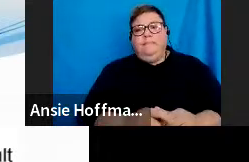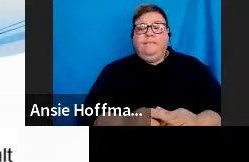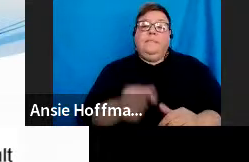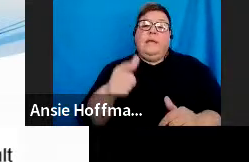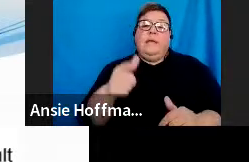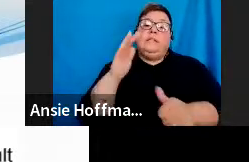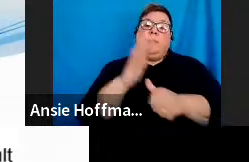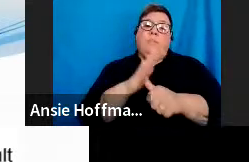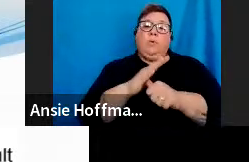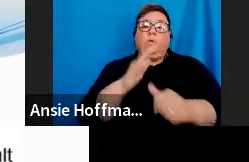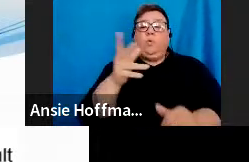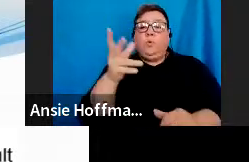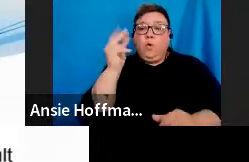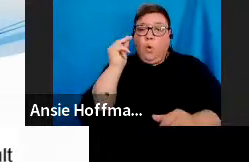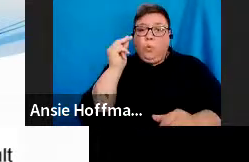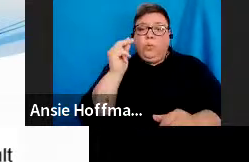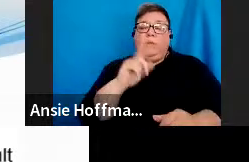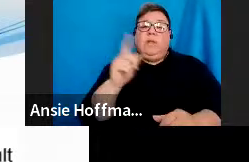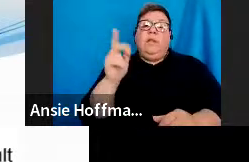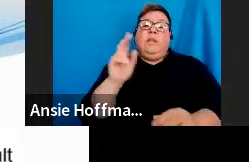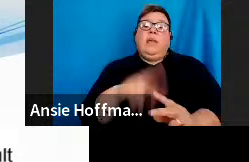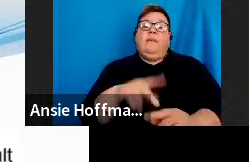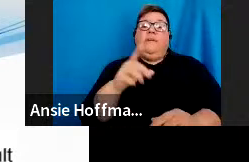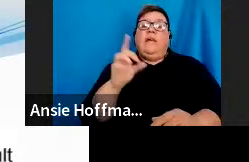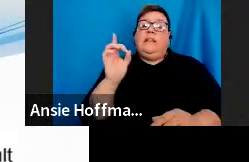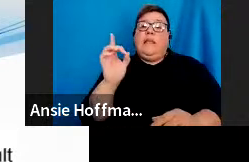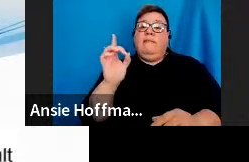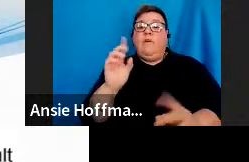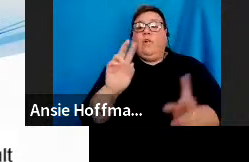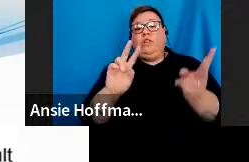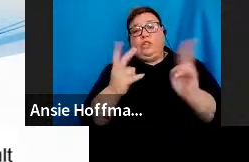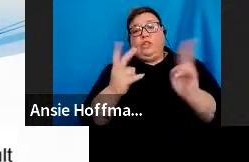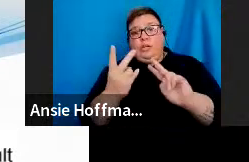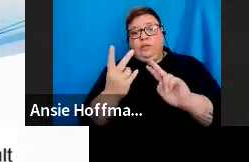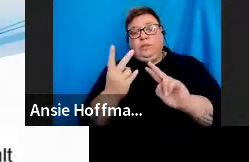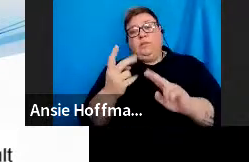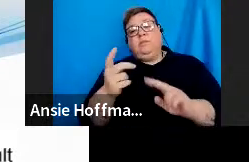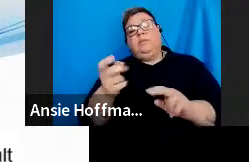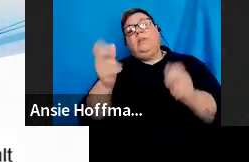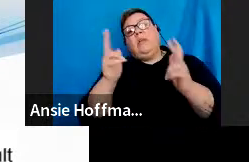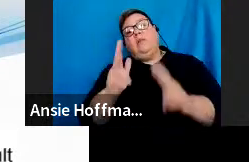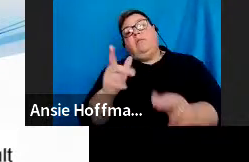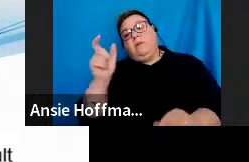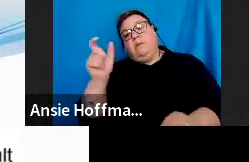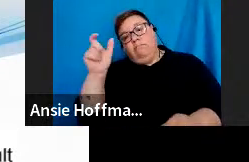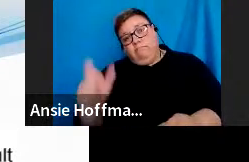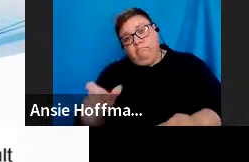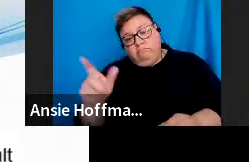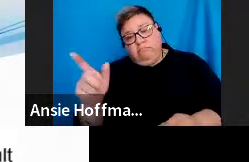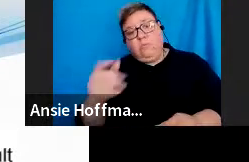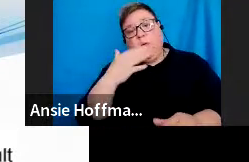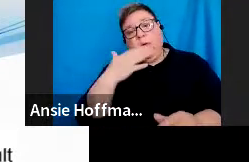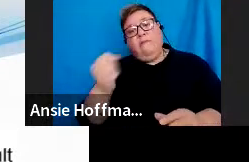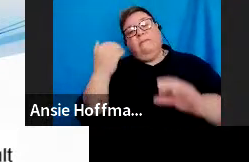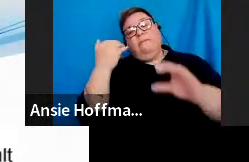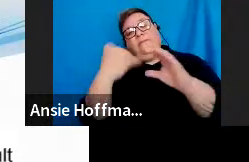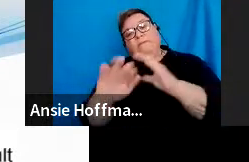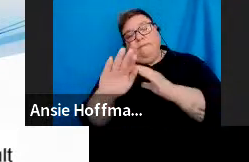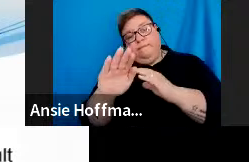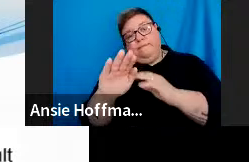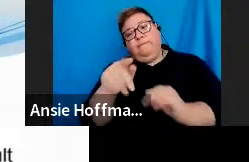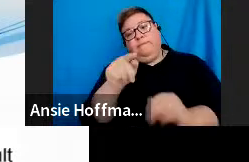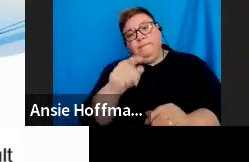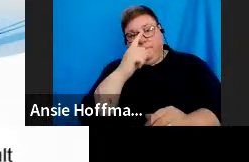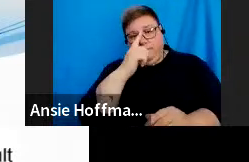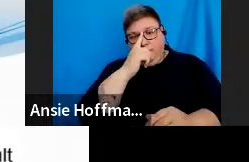to note, if the default profile is changed, the directive that was submitted on the previous default profile will